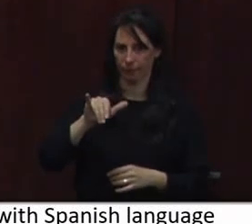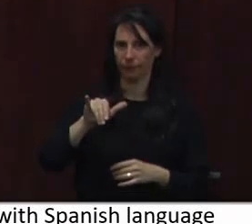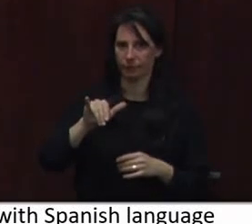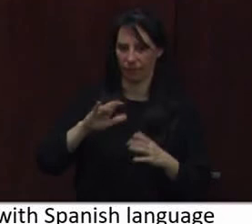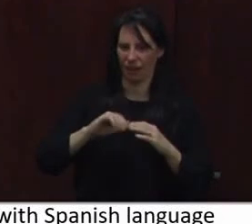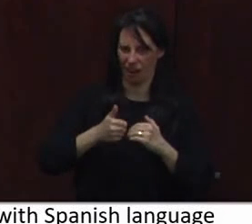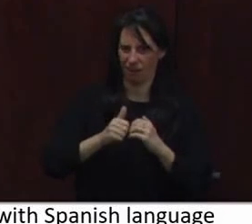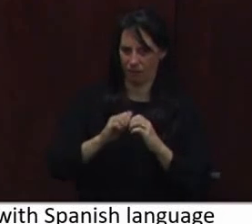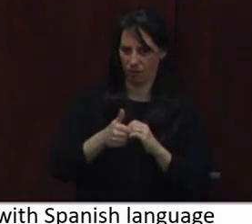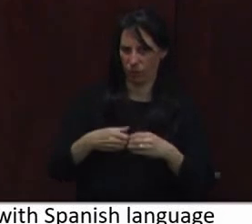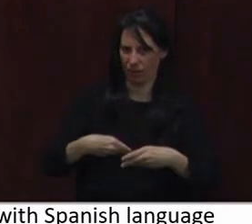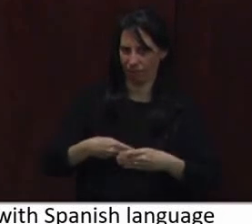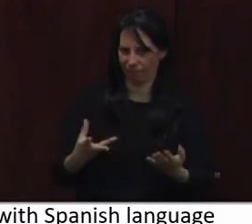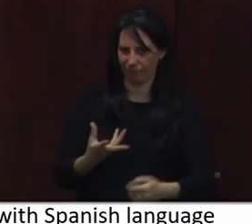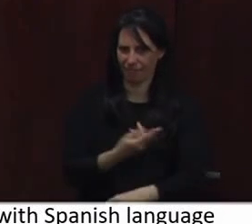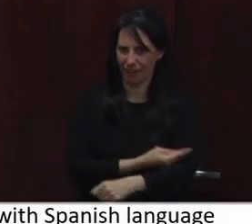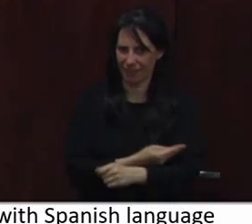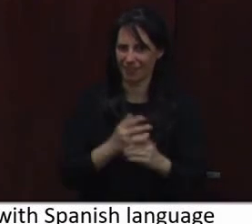operations to date.